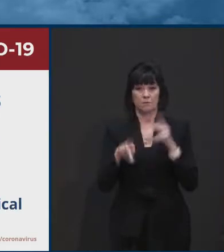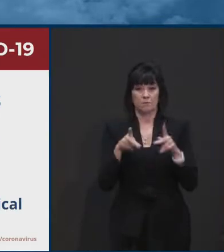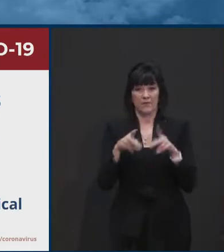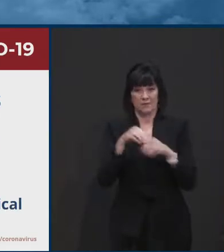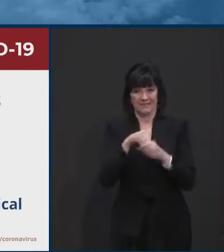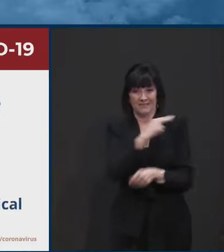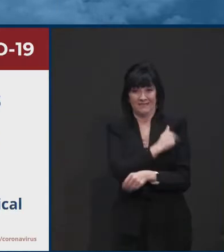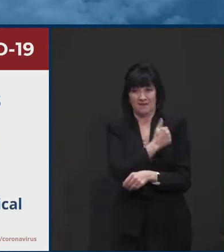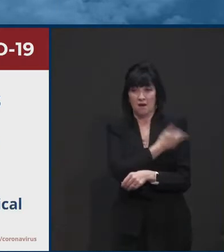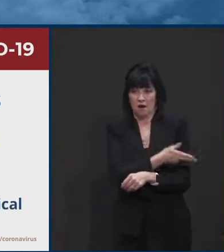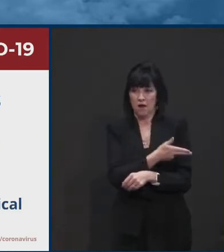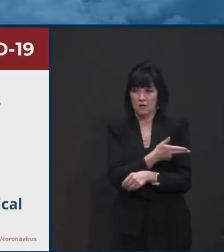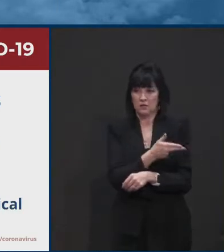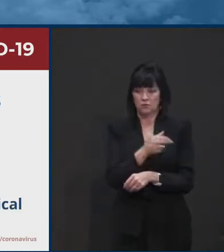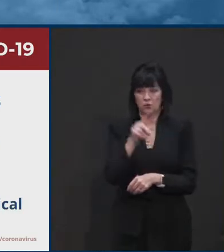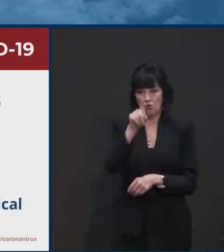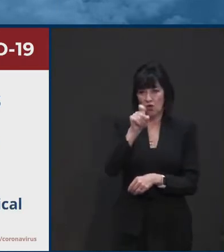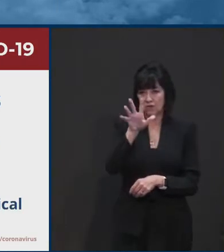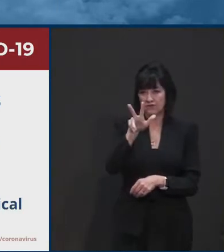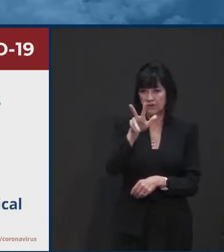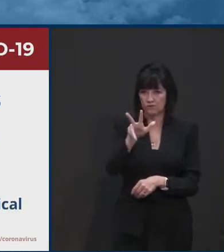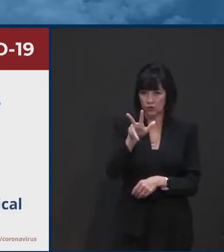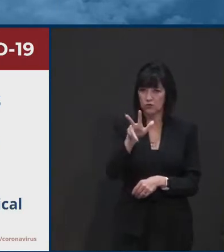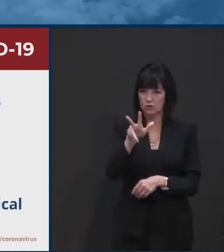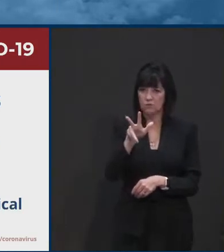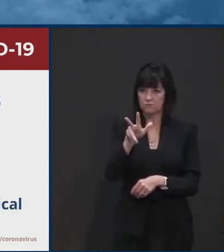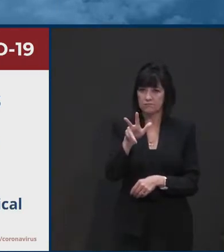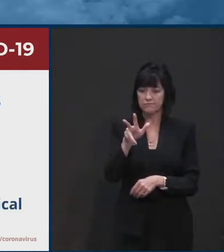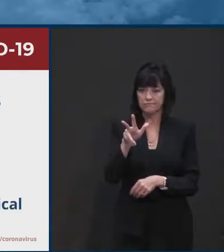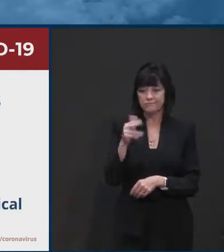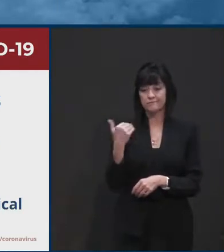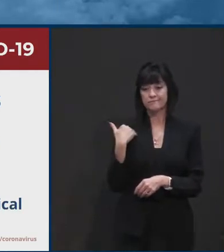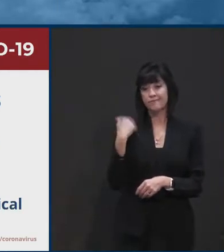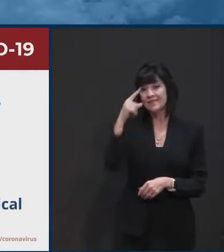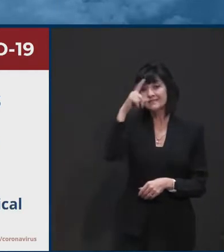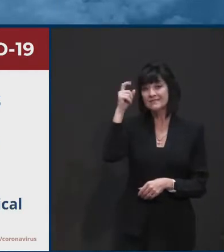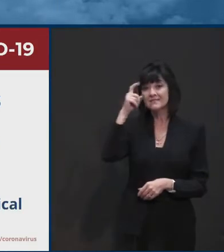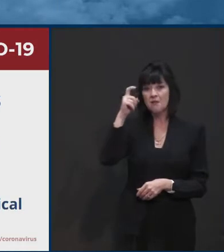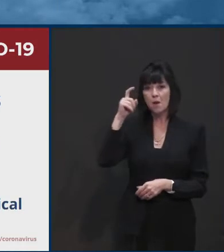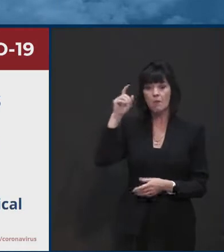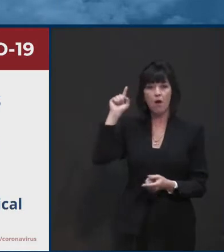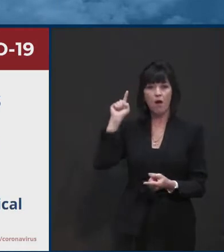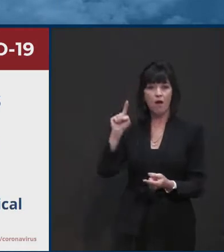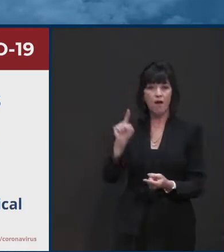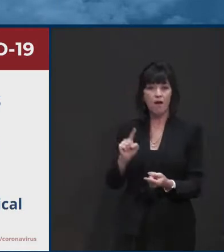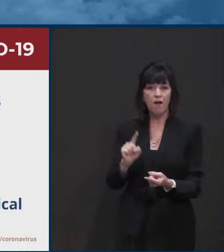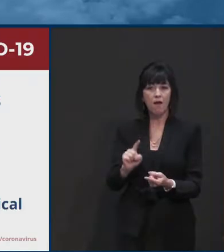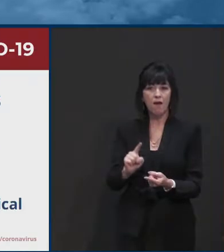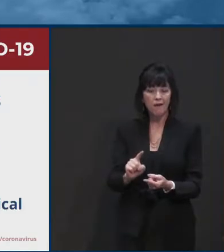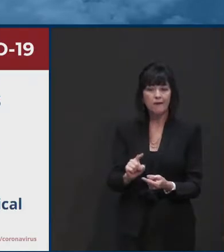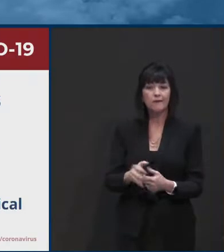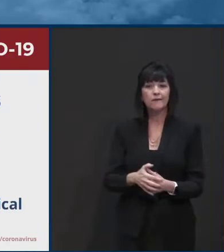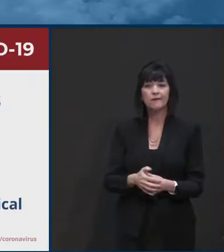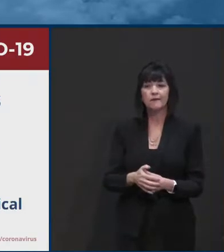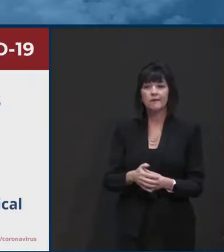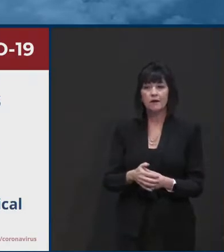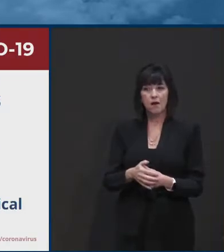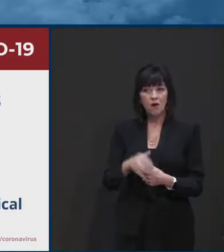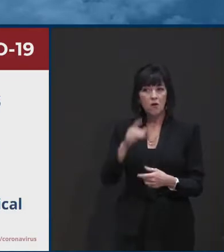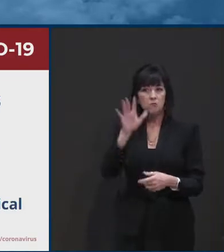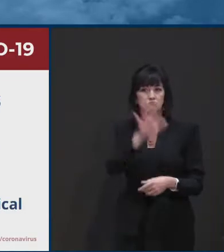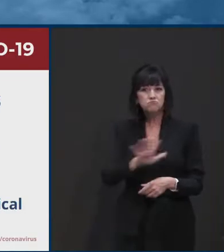The low point was mid-summer at about in the mid-40s, and we'll see a slide in a few minutes that